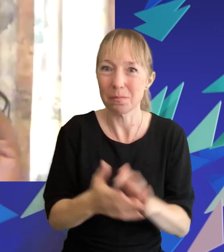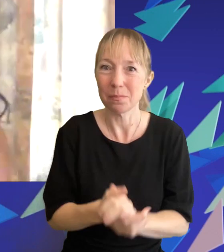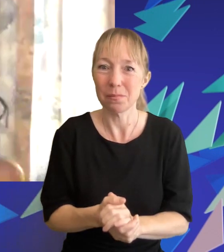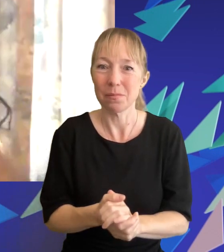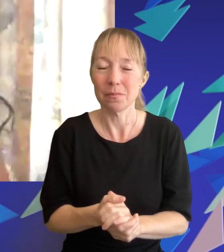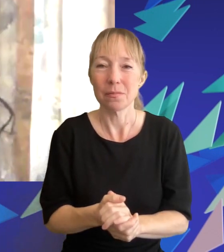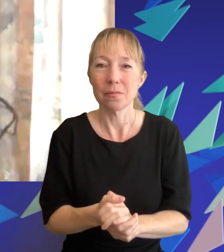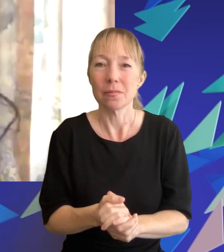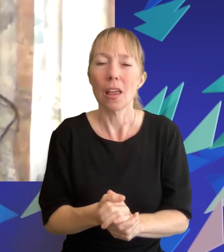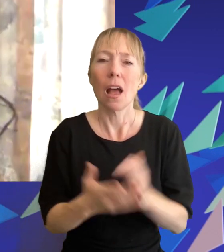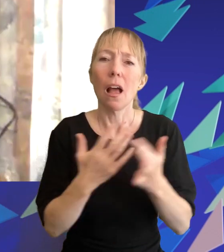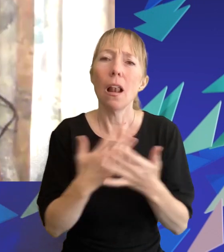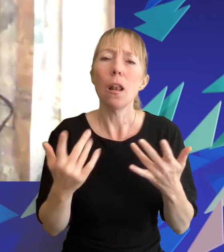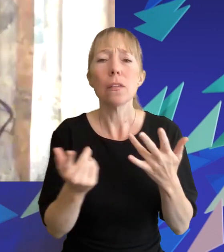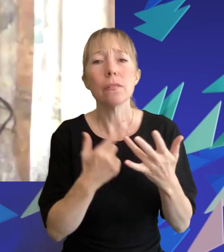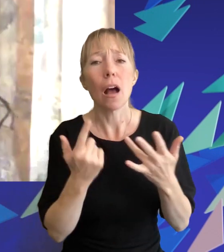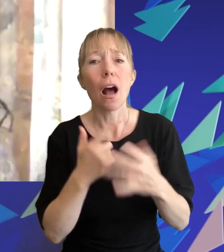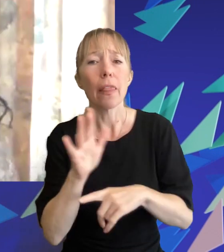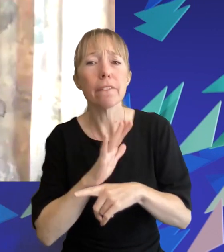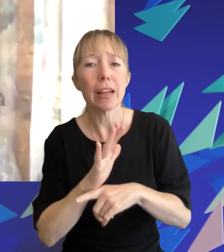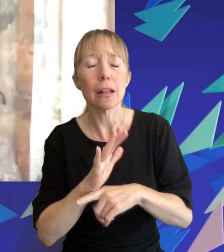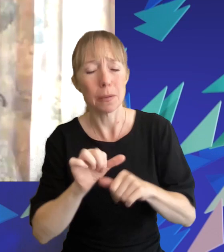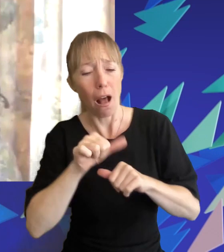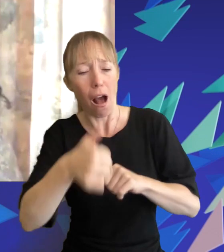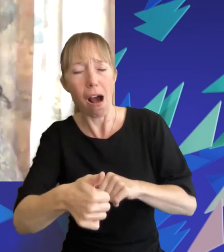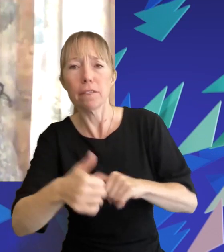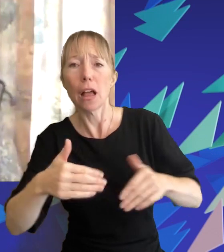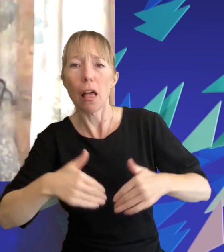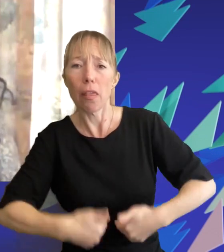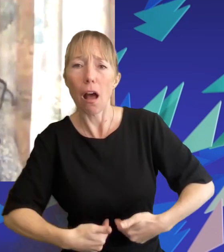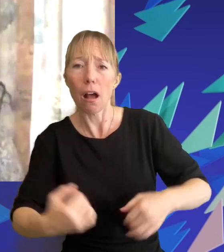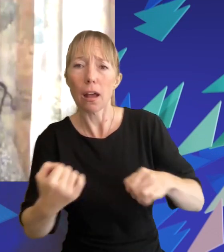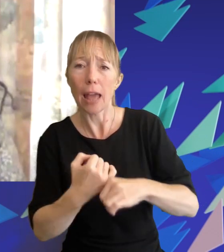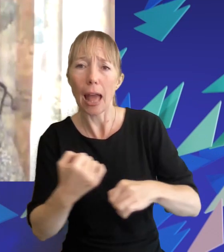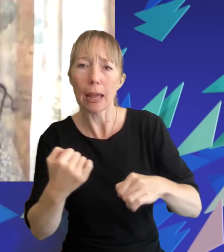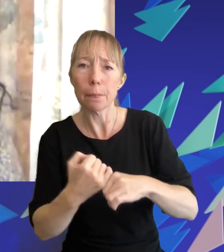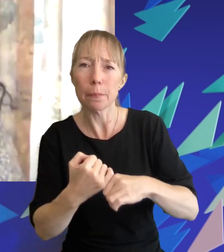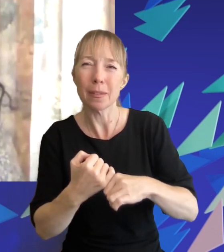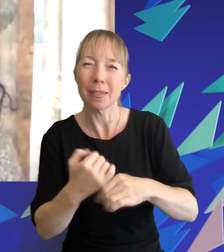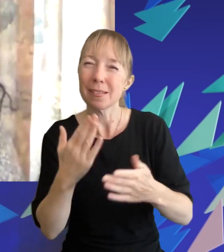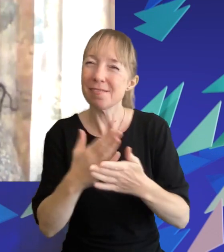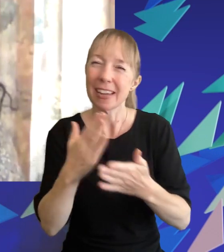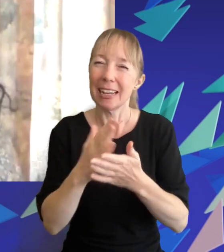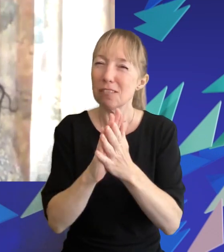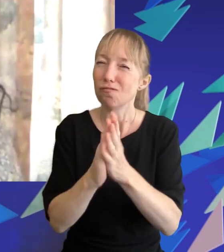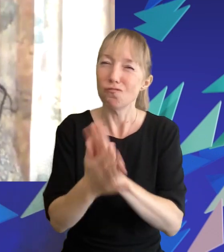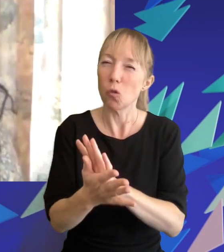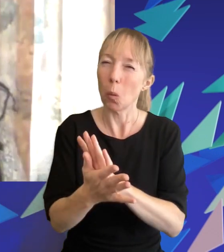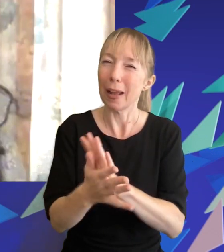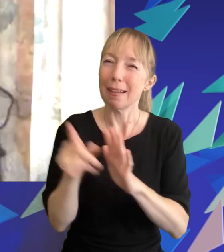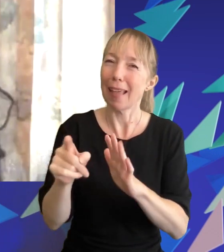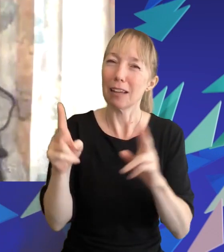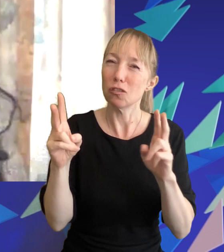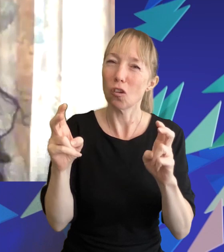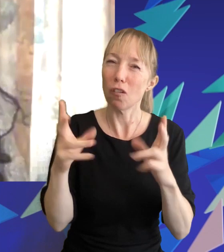i think a lot of the other films that did come after the hunger games did do a disservice to the genre in the way that they